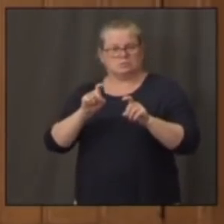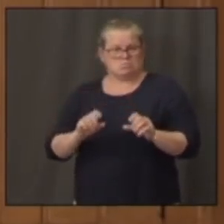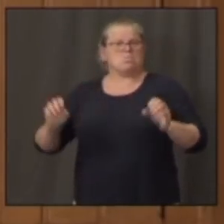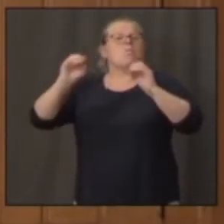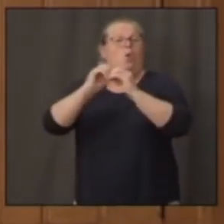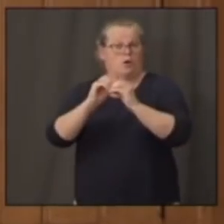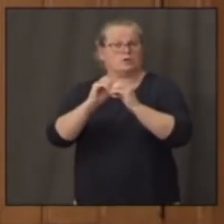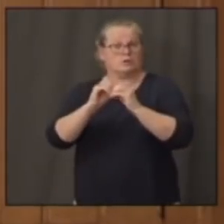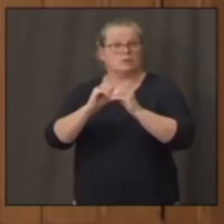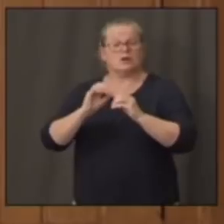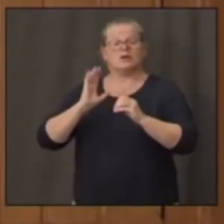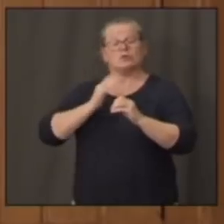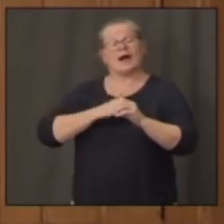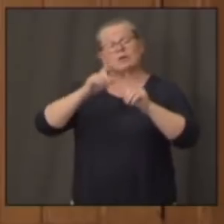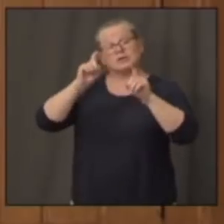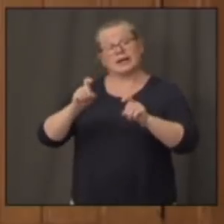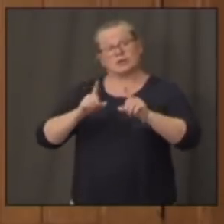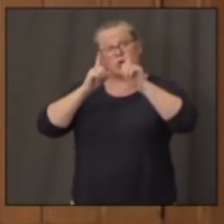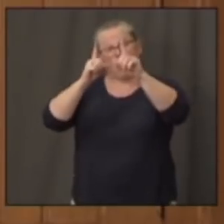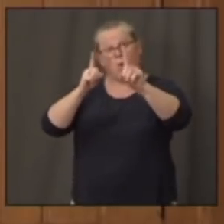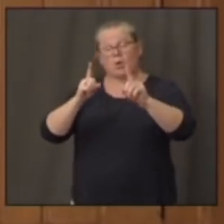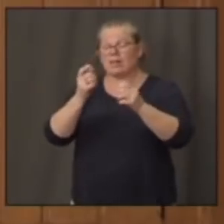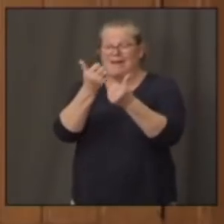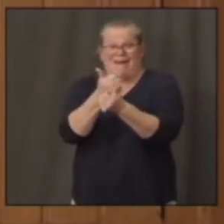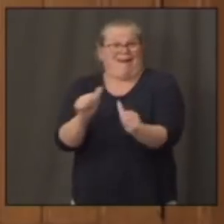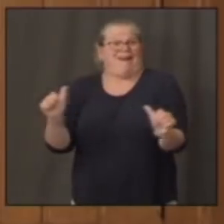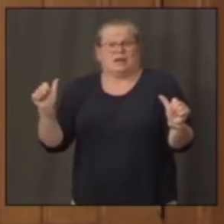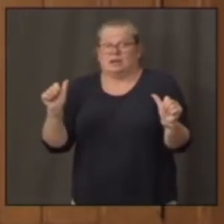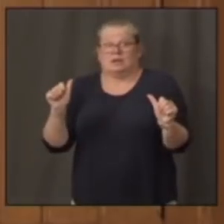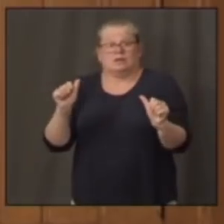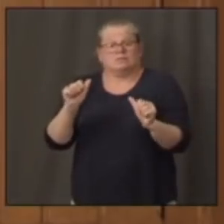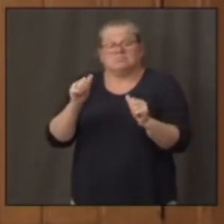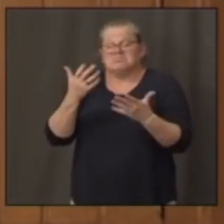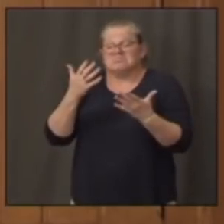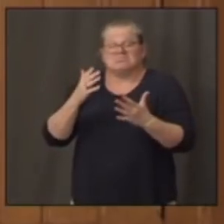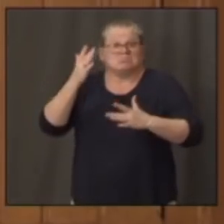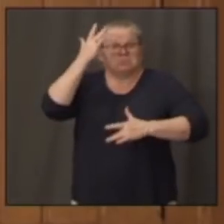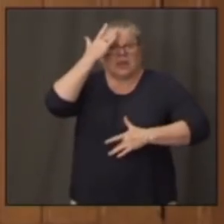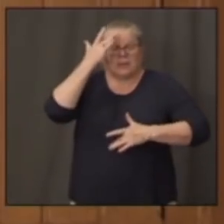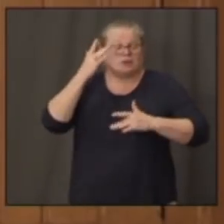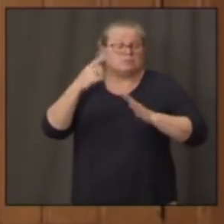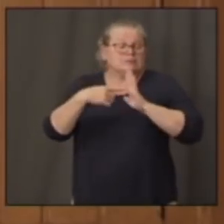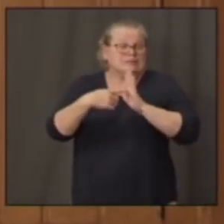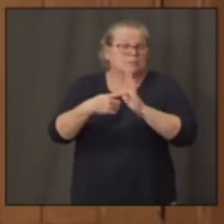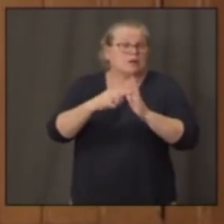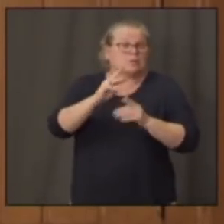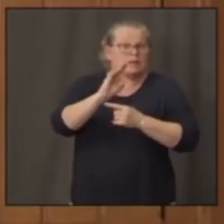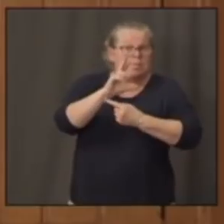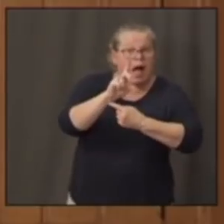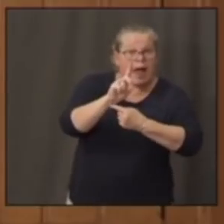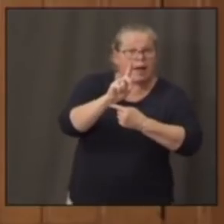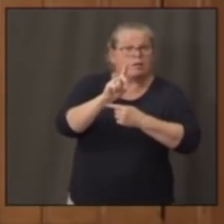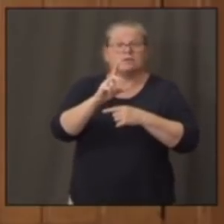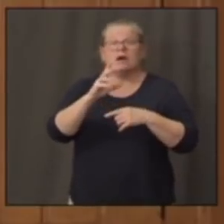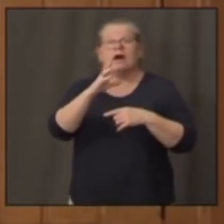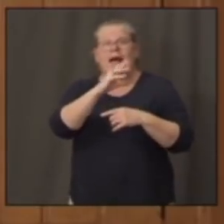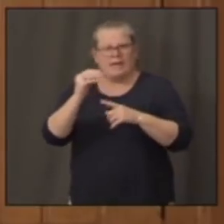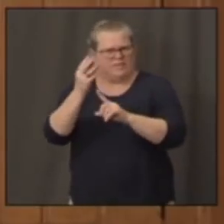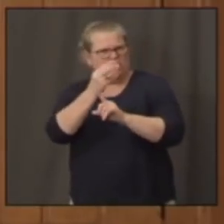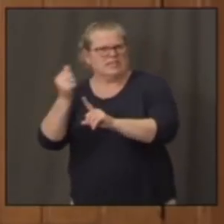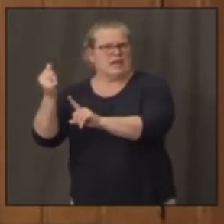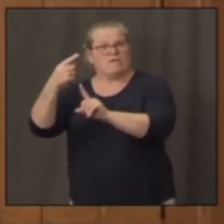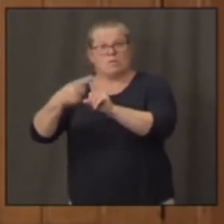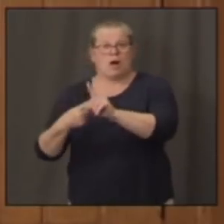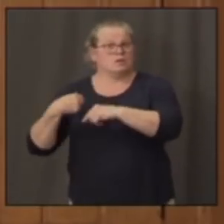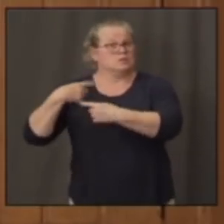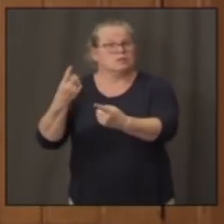testing strategy is clearly to focus on anyone with even mild symptoms. But we're also have for several months now been testing anyone